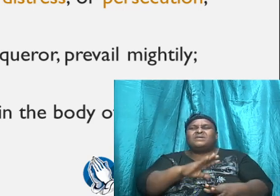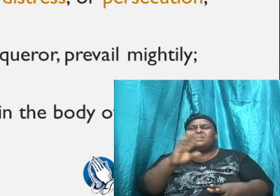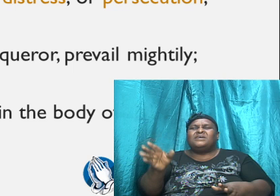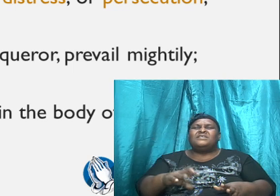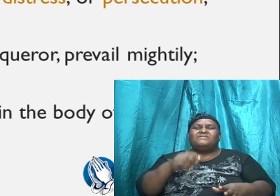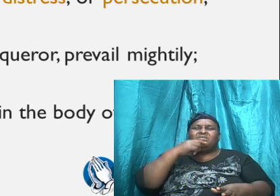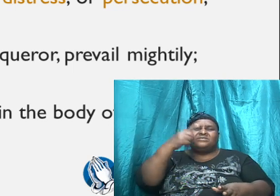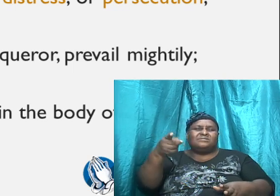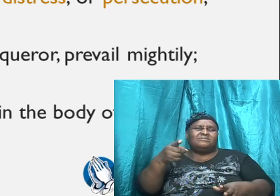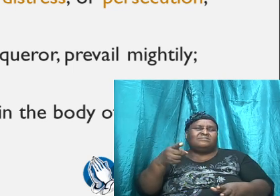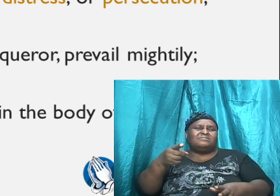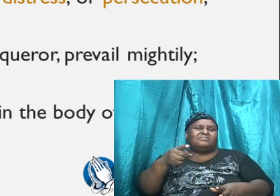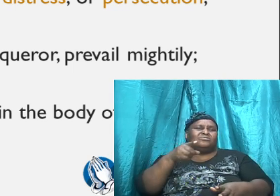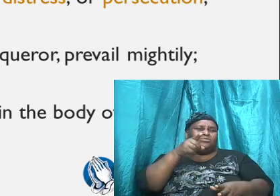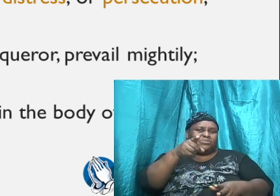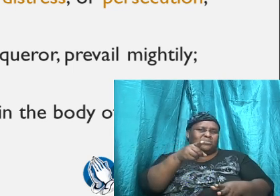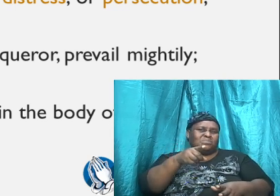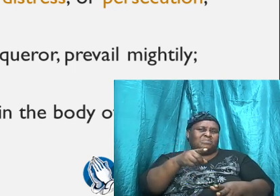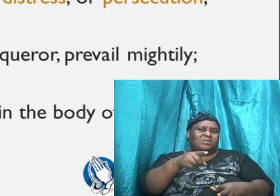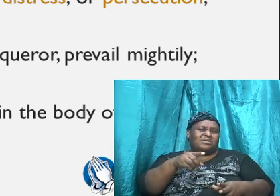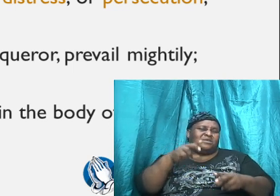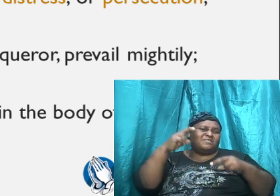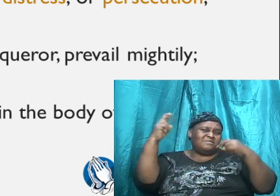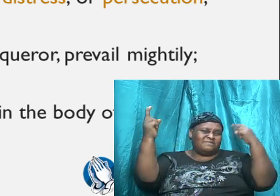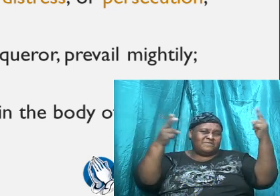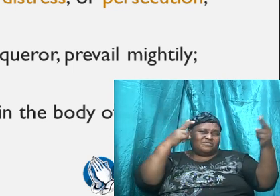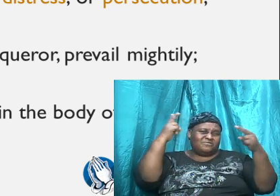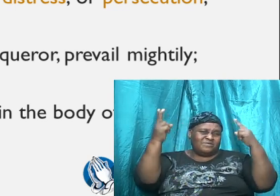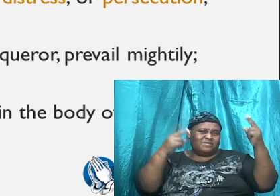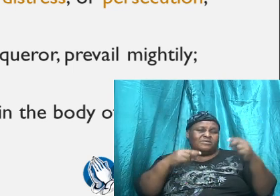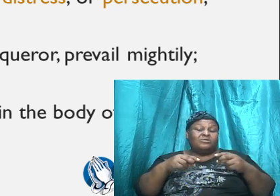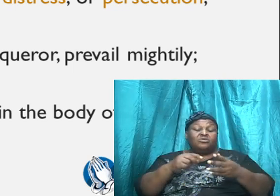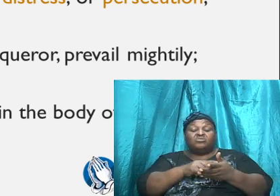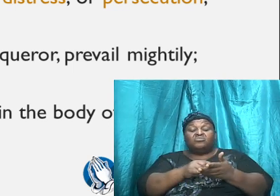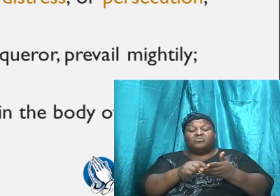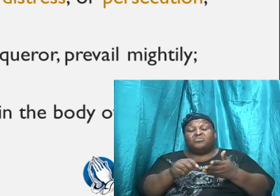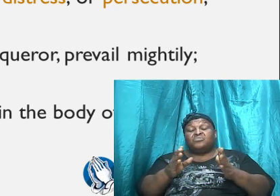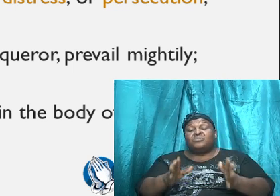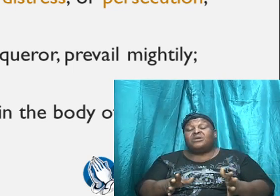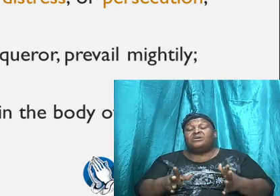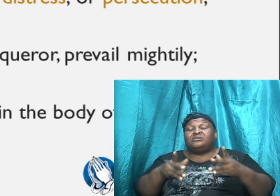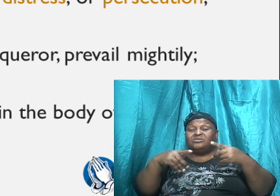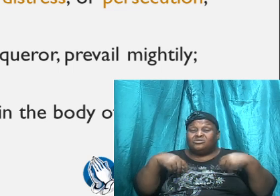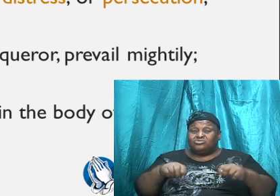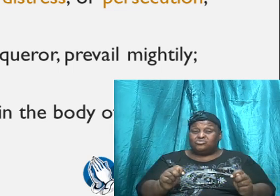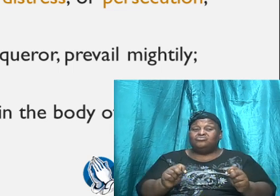the victory, so the writer in trying to